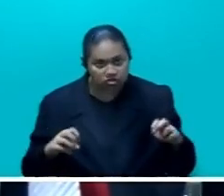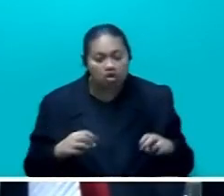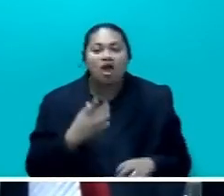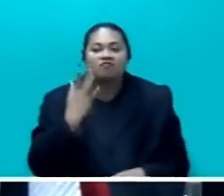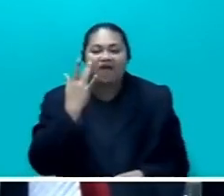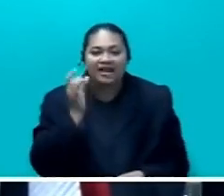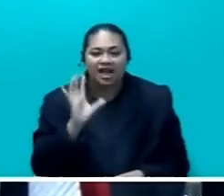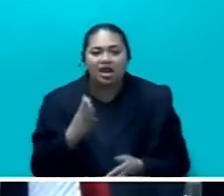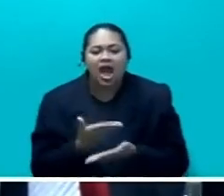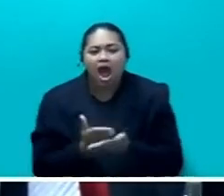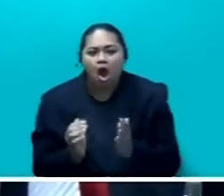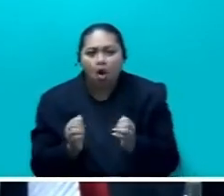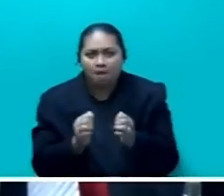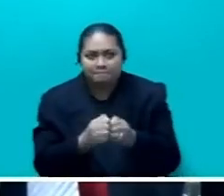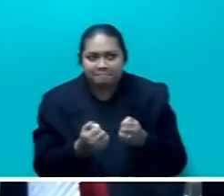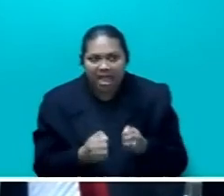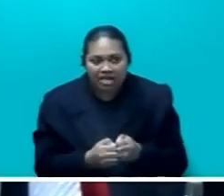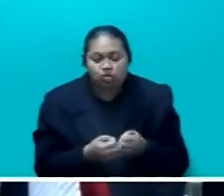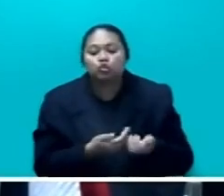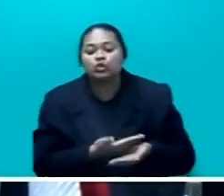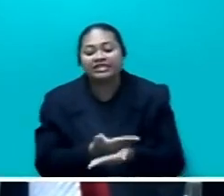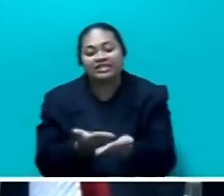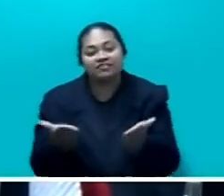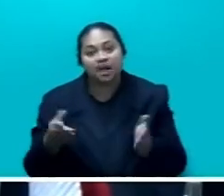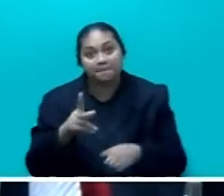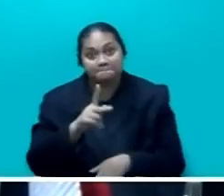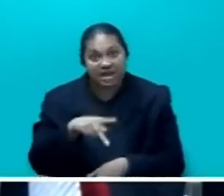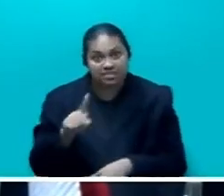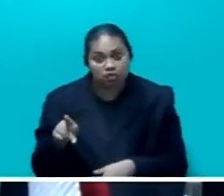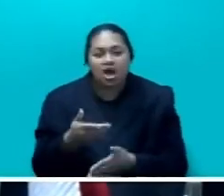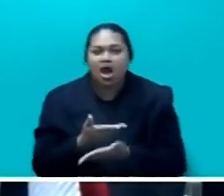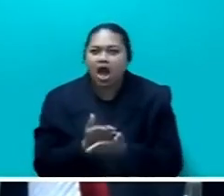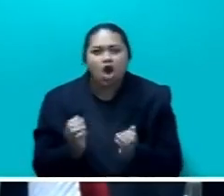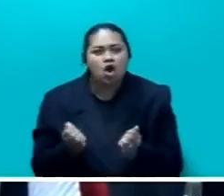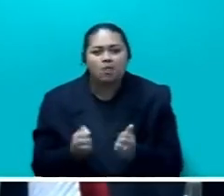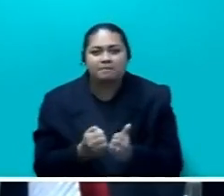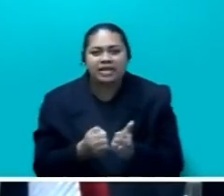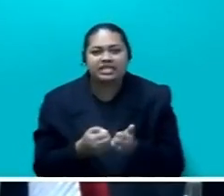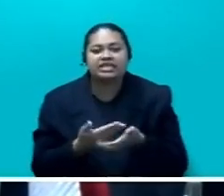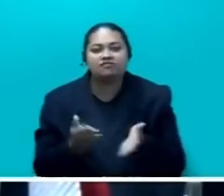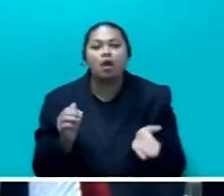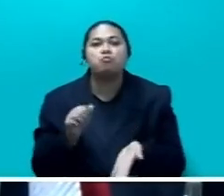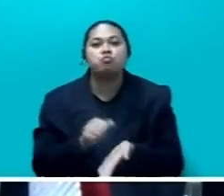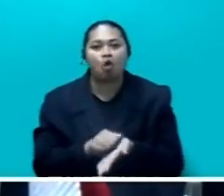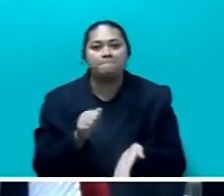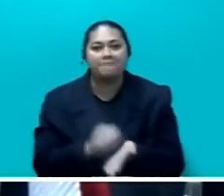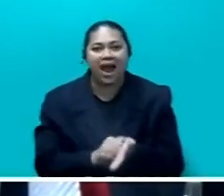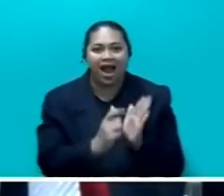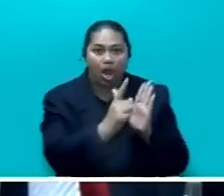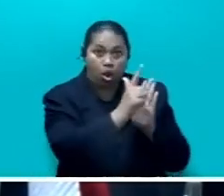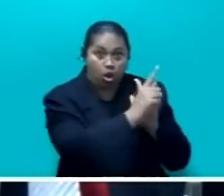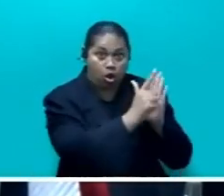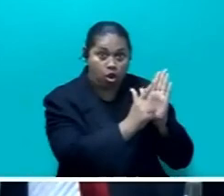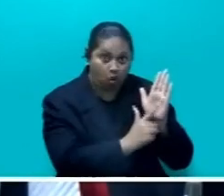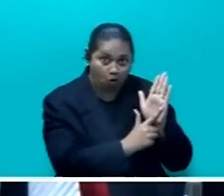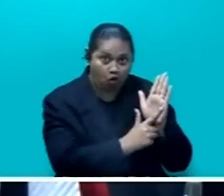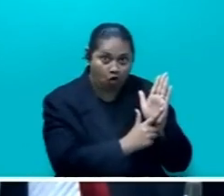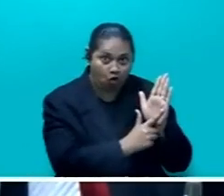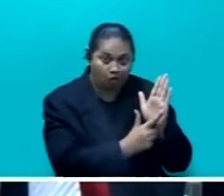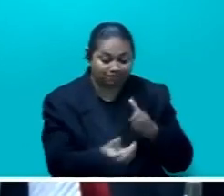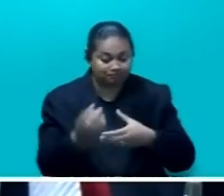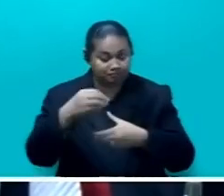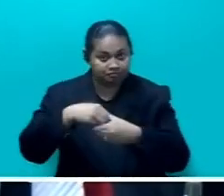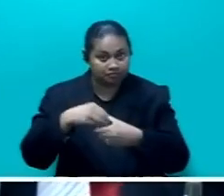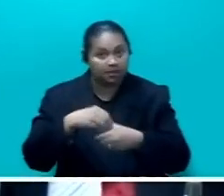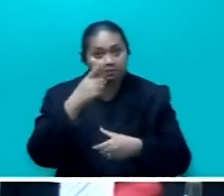of those have actually been issued and whether they have been issued under proper, under the current laws that are in place for people to